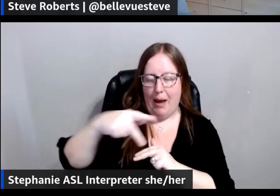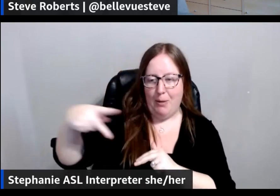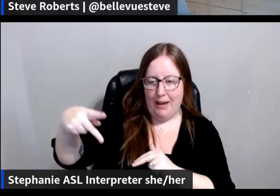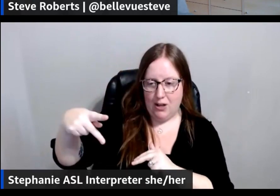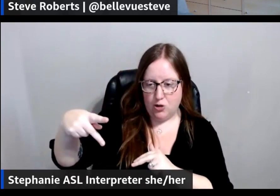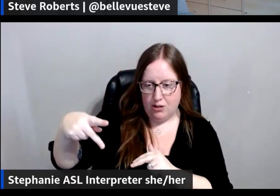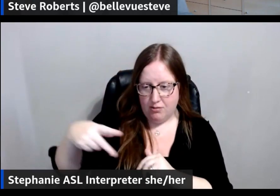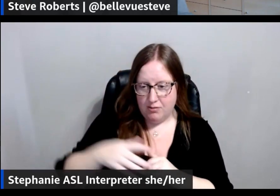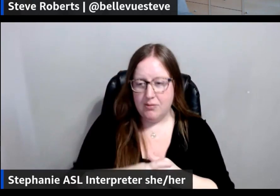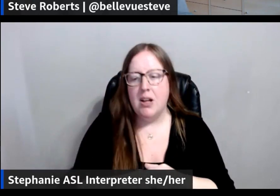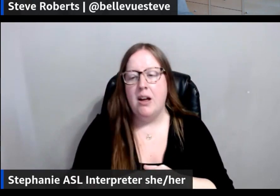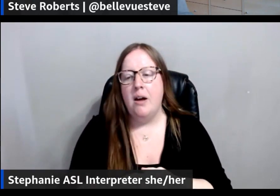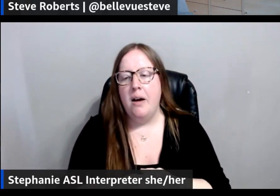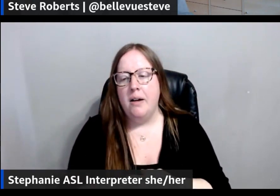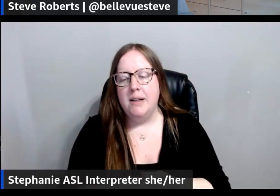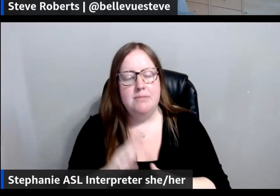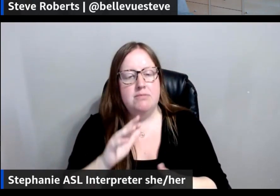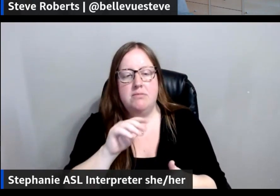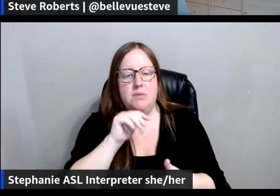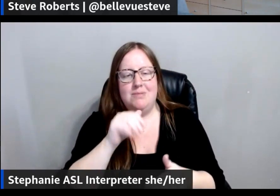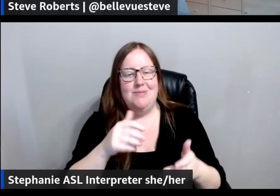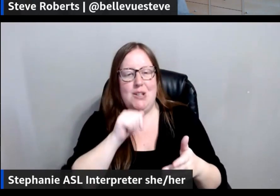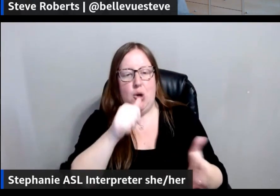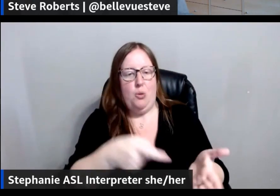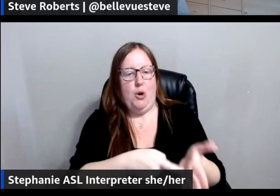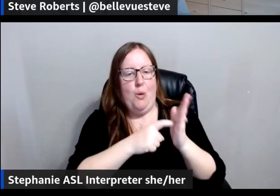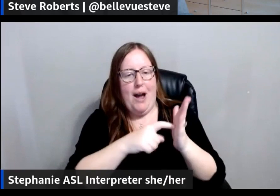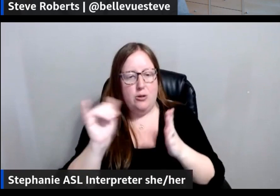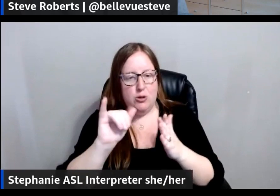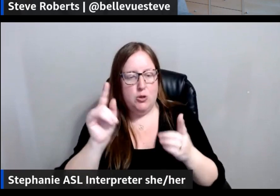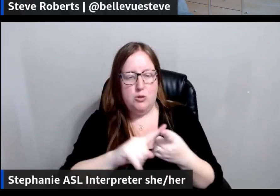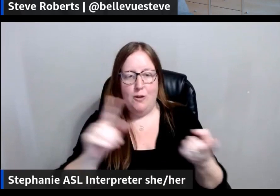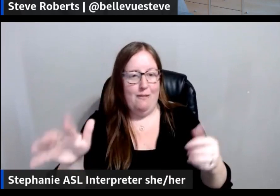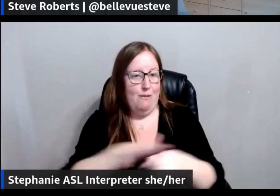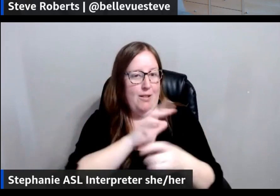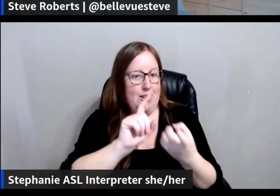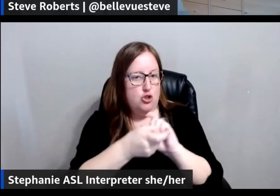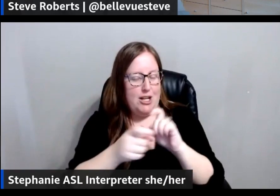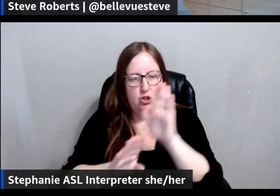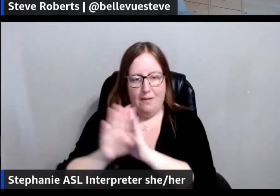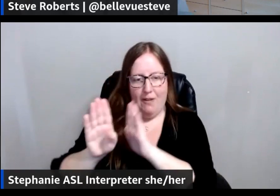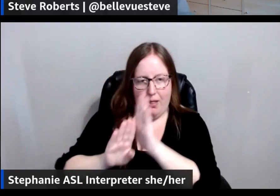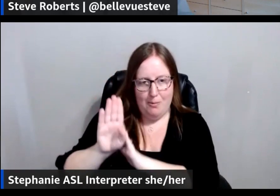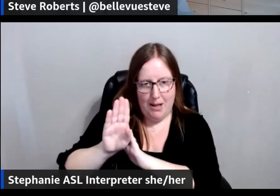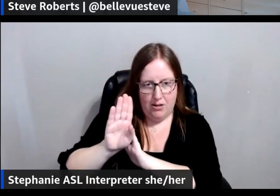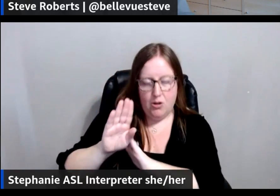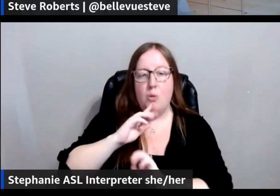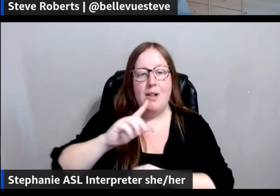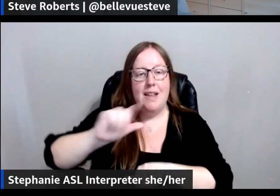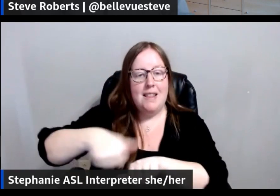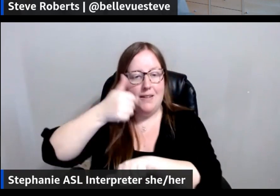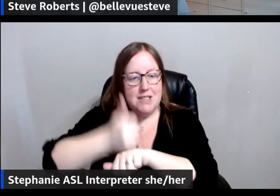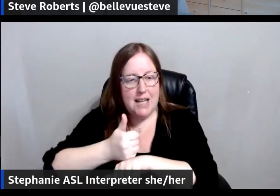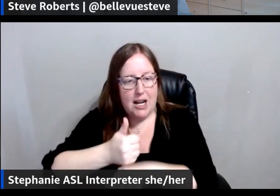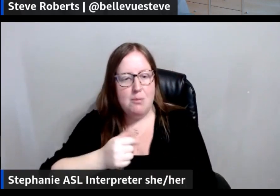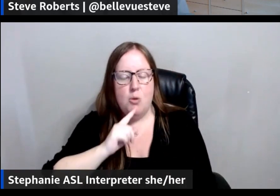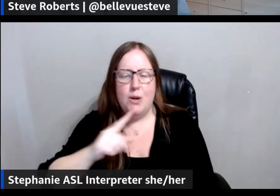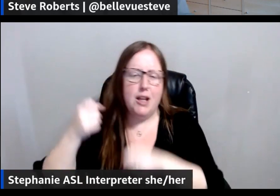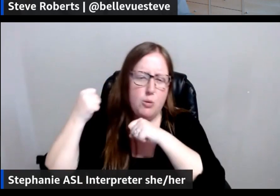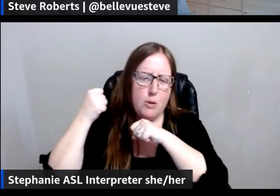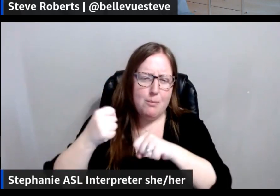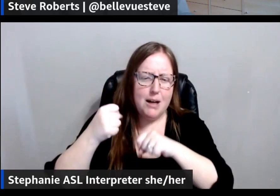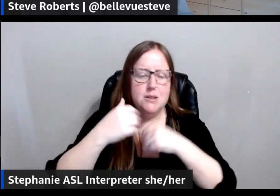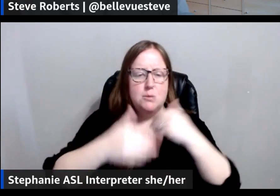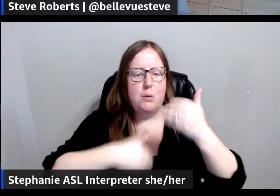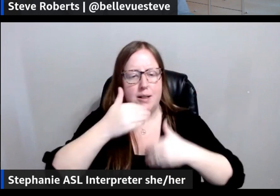also want it to not require them to completely change how they do development, right? They've set up really robust processes.